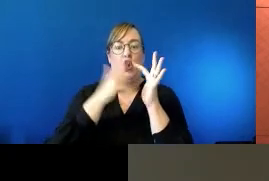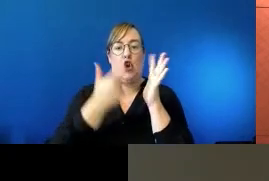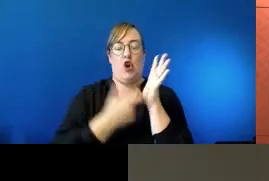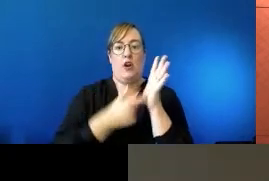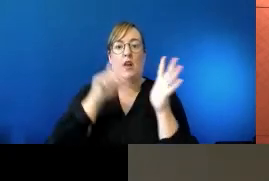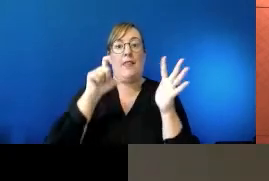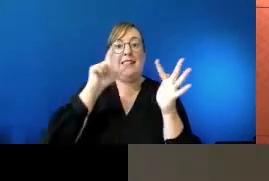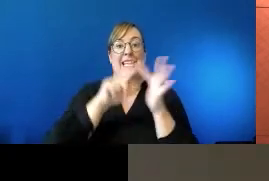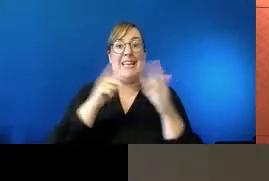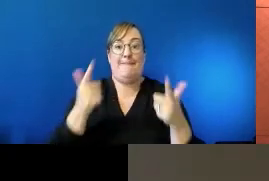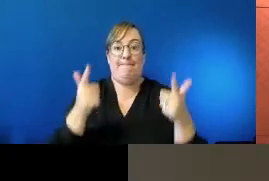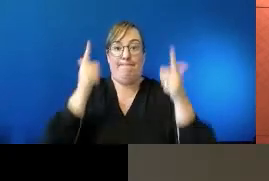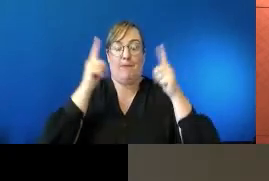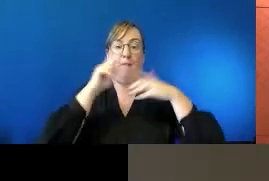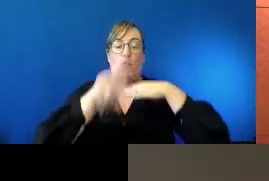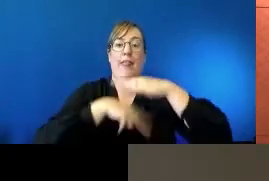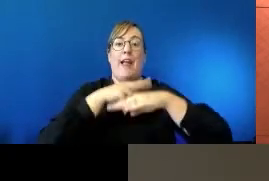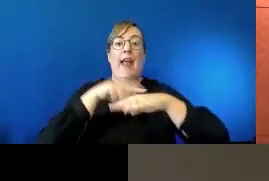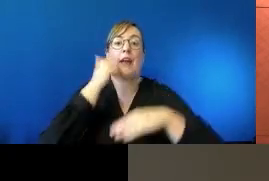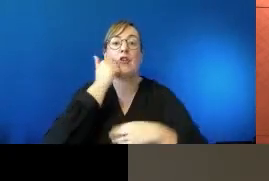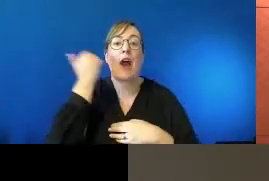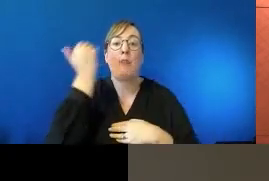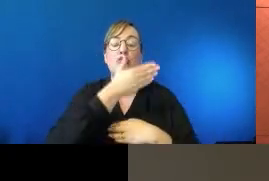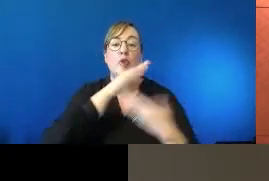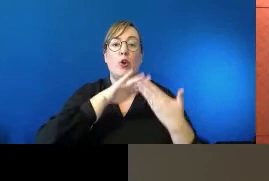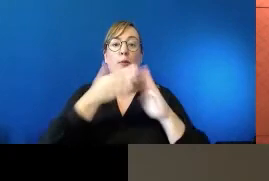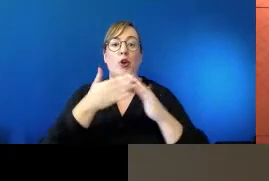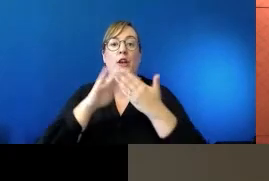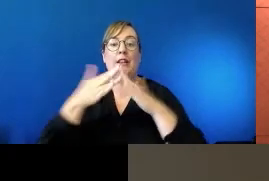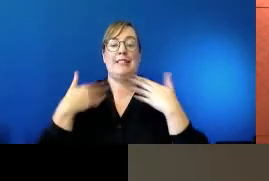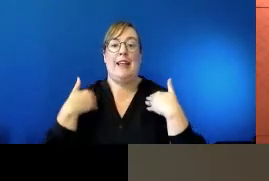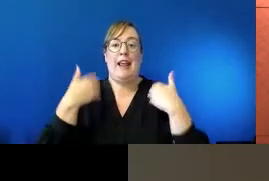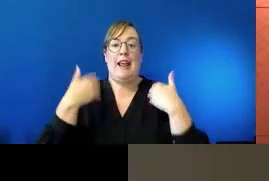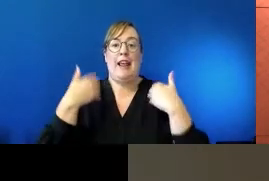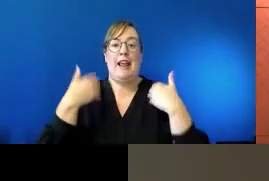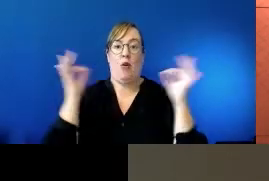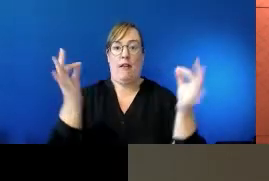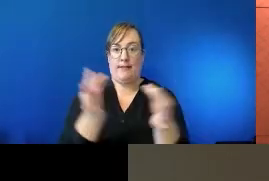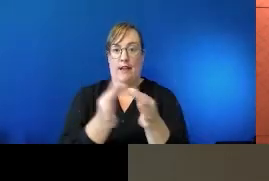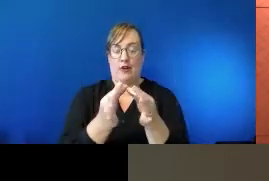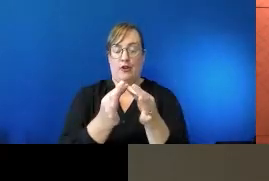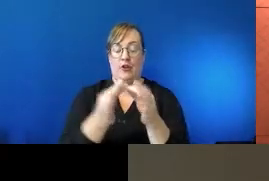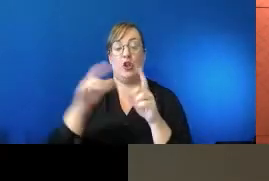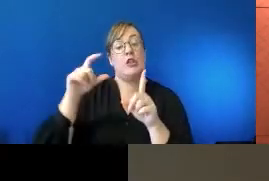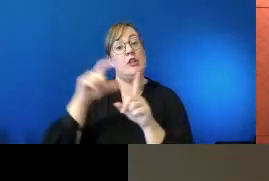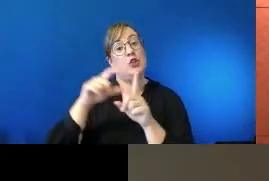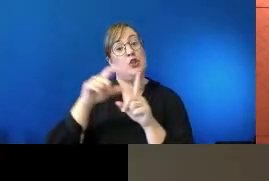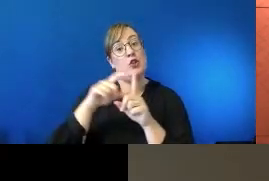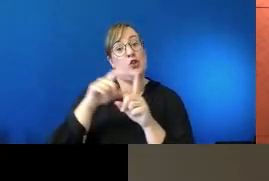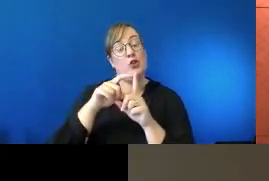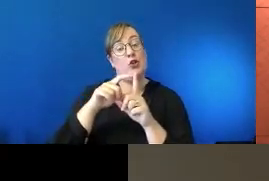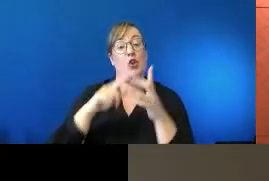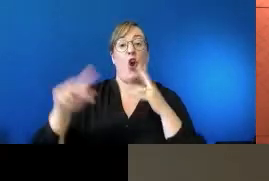Australia of the National Aboriginal Community Controlled Health Organisation. And, uh, she's the daughter of an armed man,